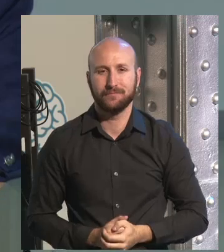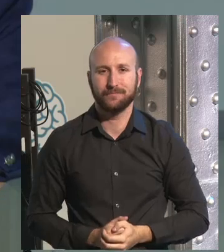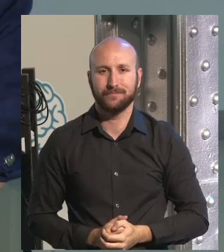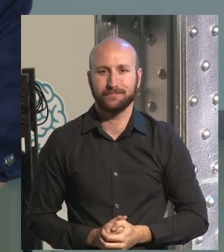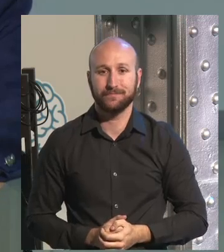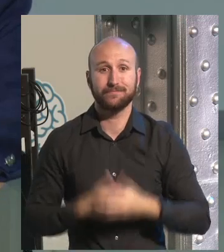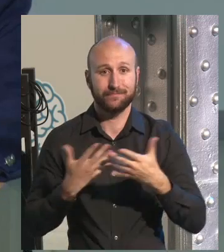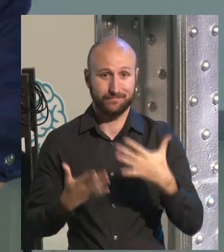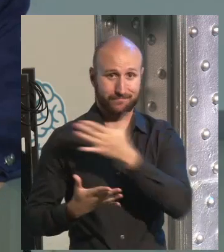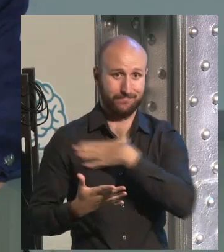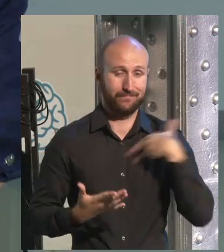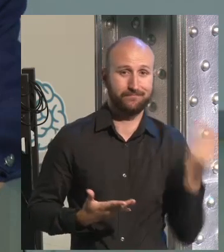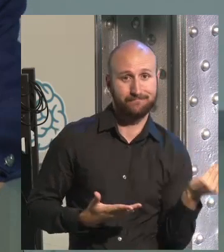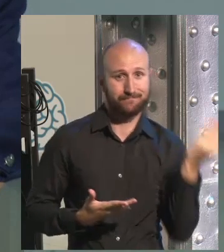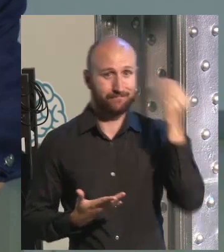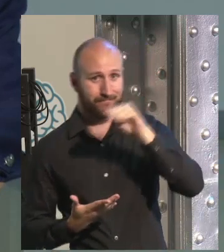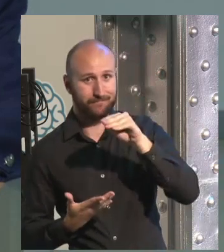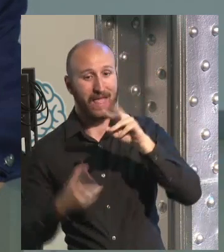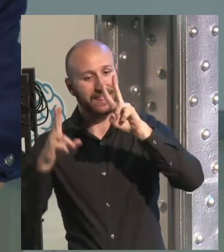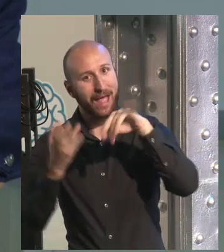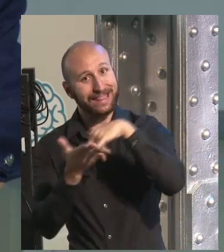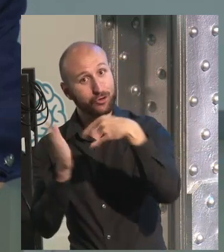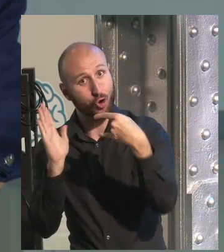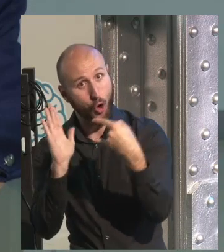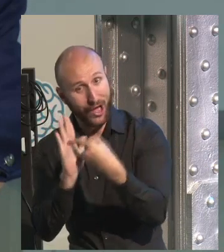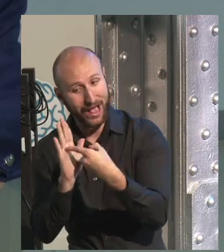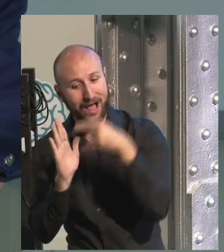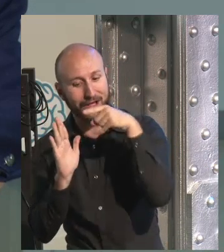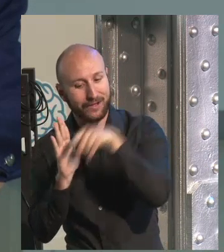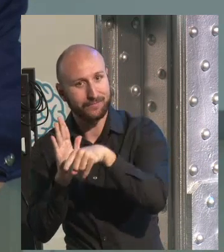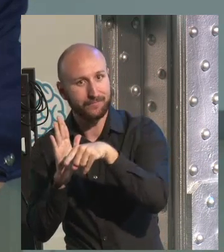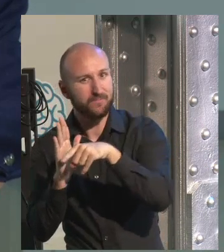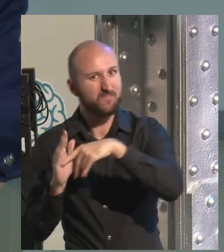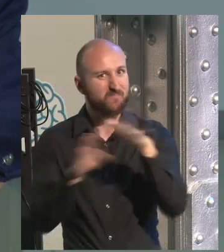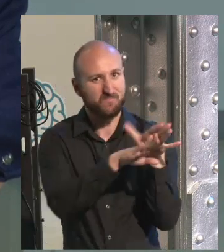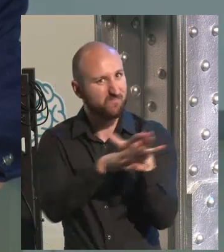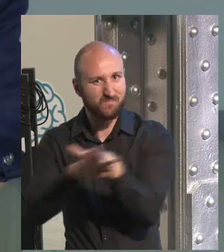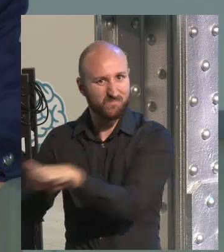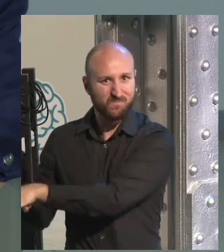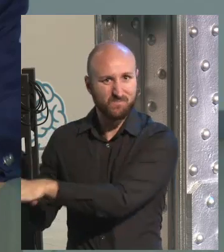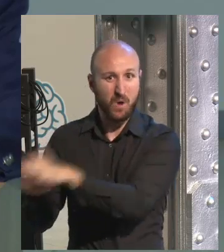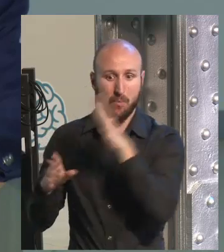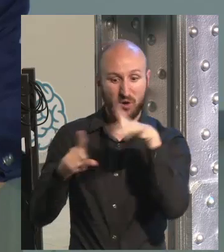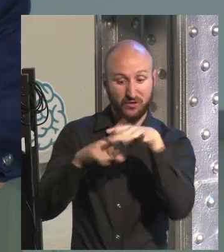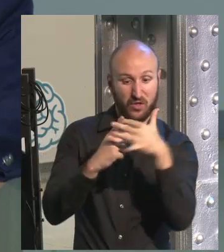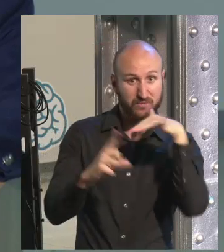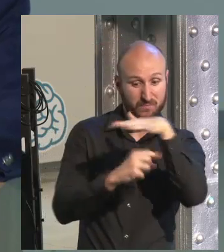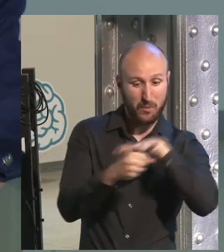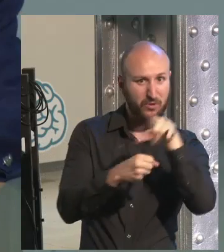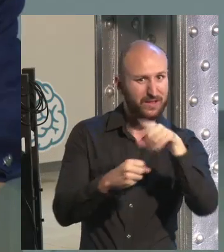for neuro education. Neuro education goes beyond technology.